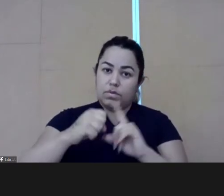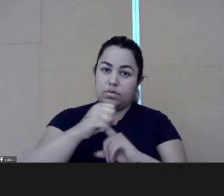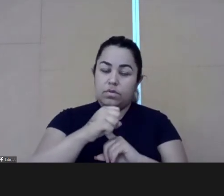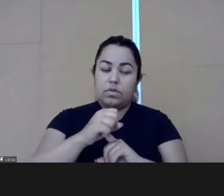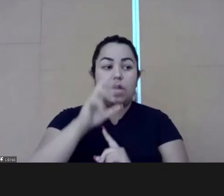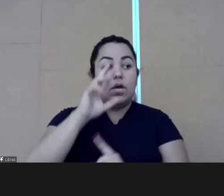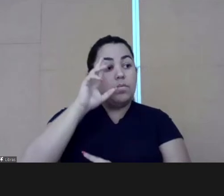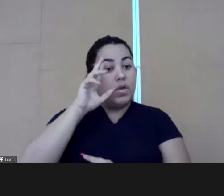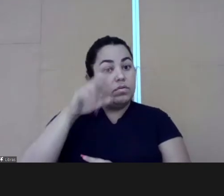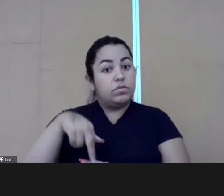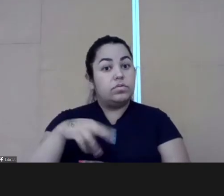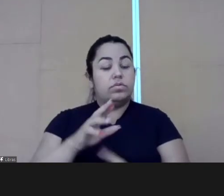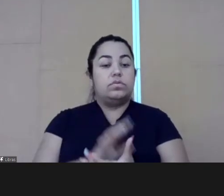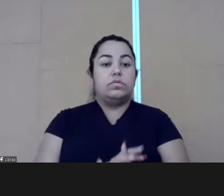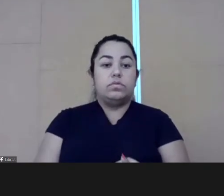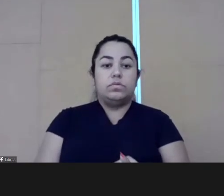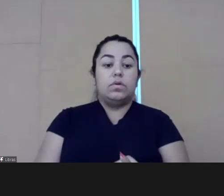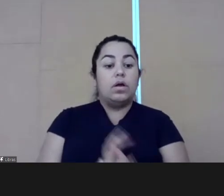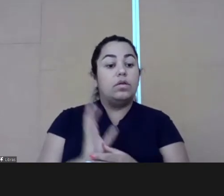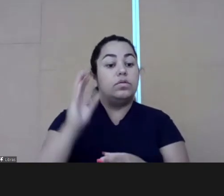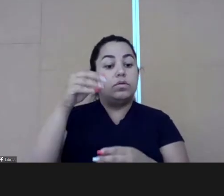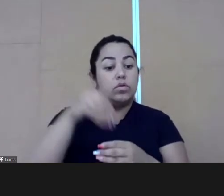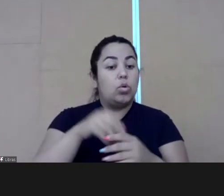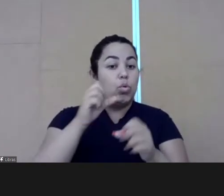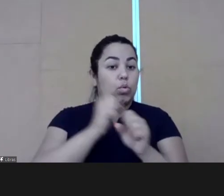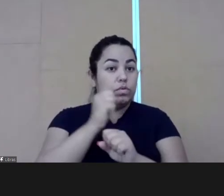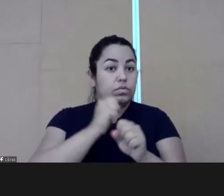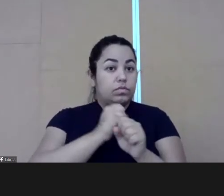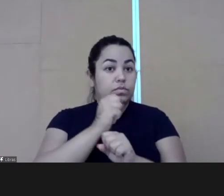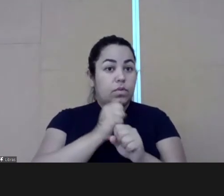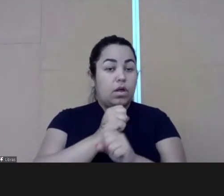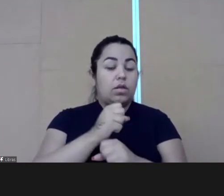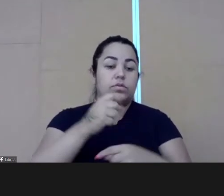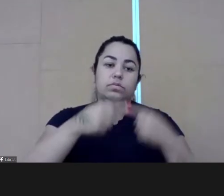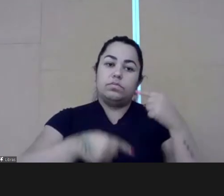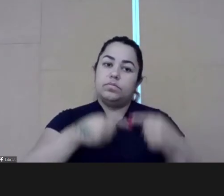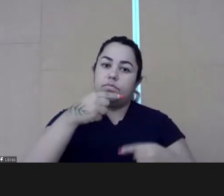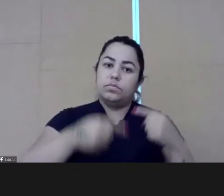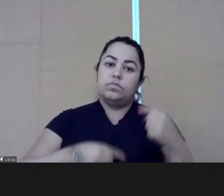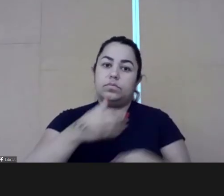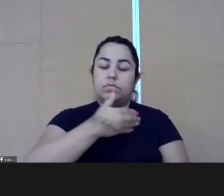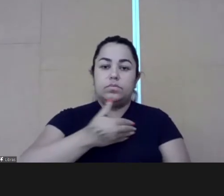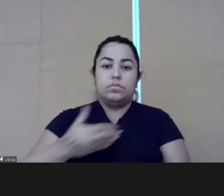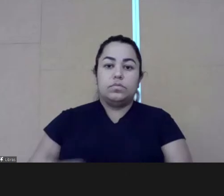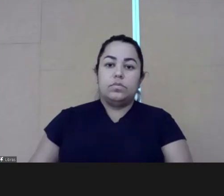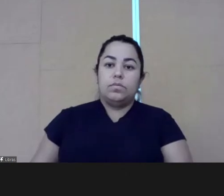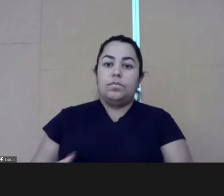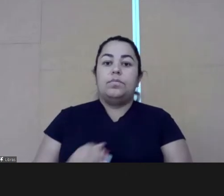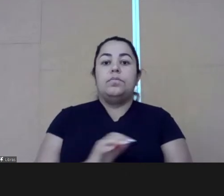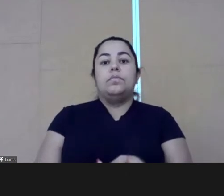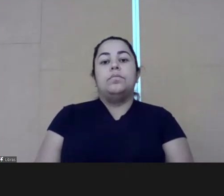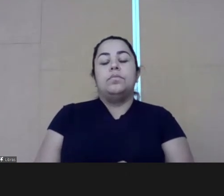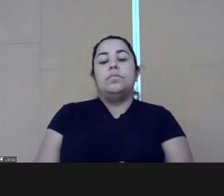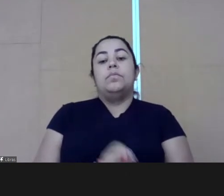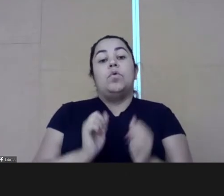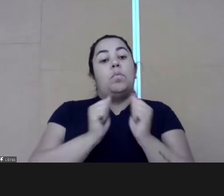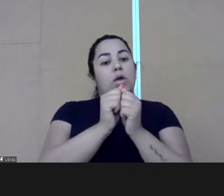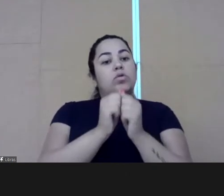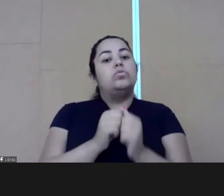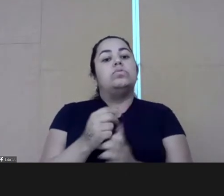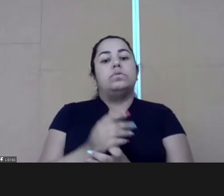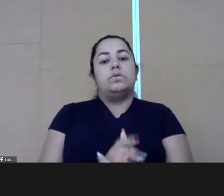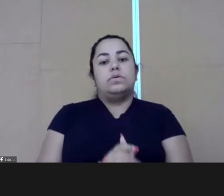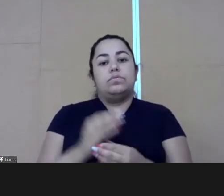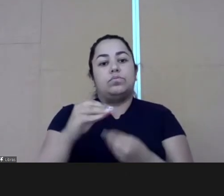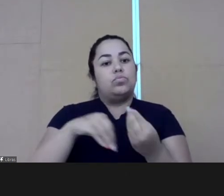a little closer to society and so that these decisions can reflect better their needs? These are two complex questions,